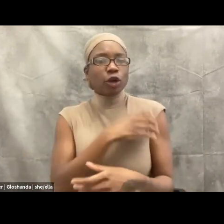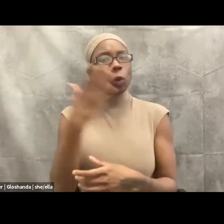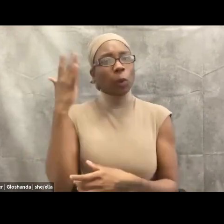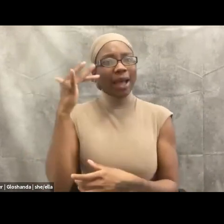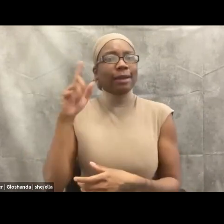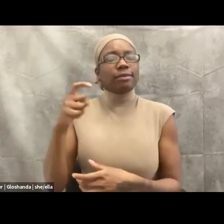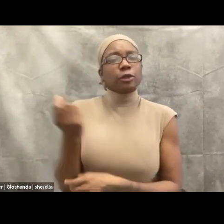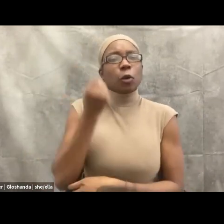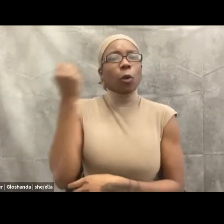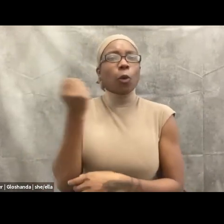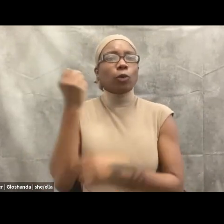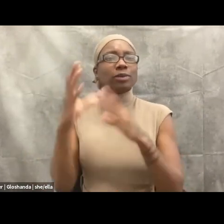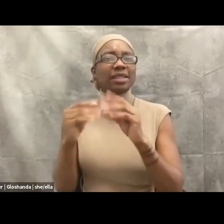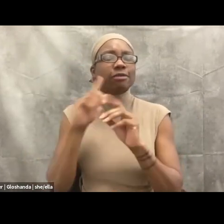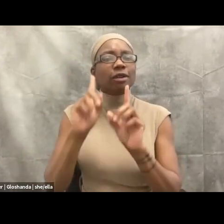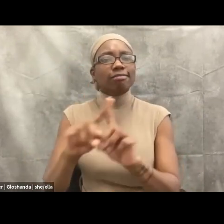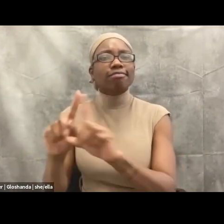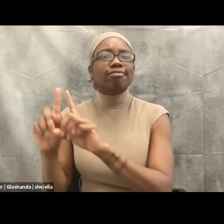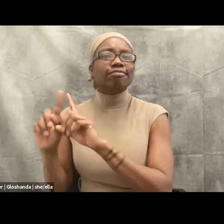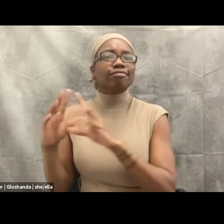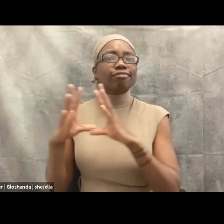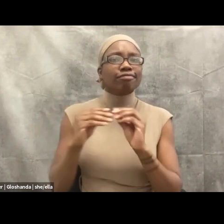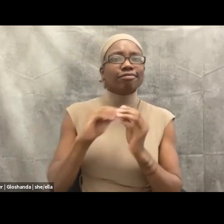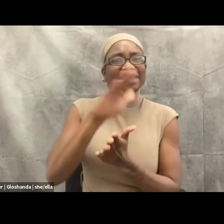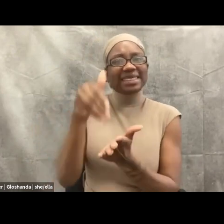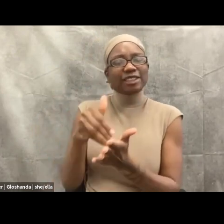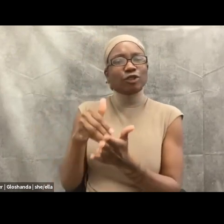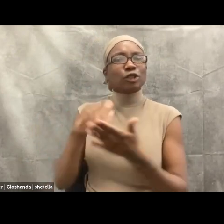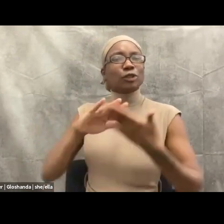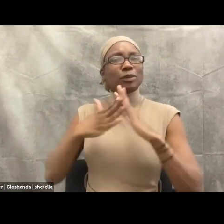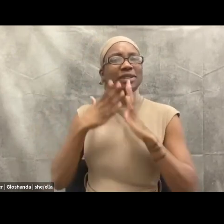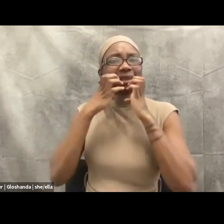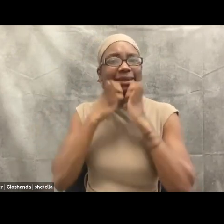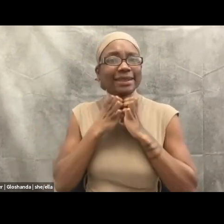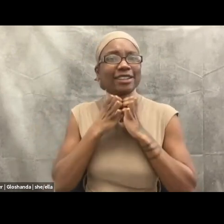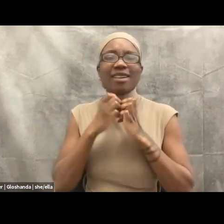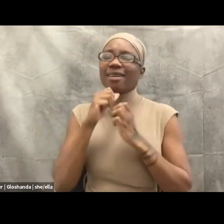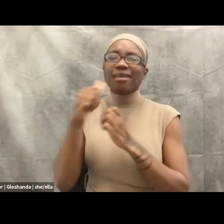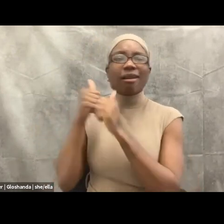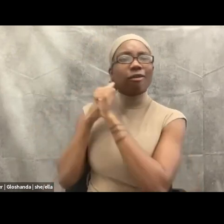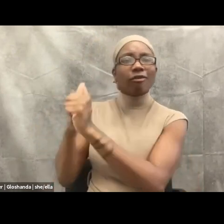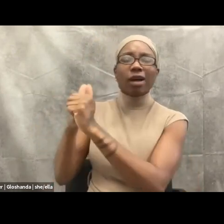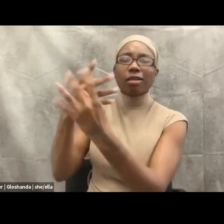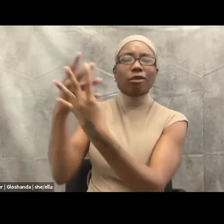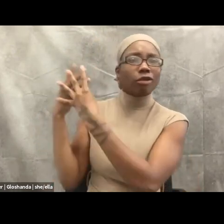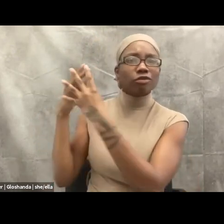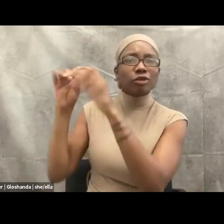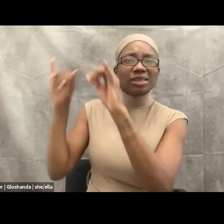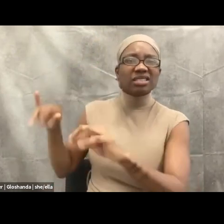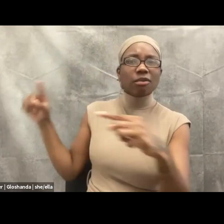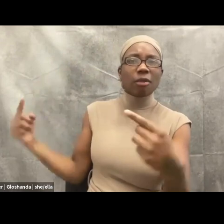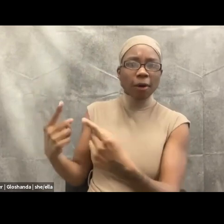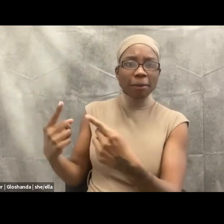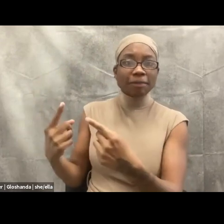panelists. After those introductions, I will begin to ask each panelist questions about the work and the many tools that they can